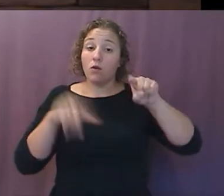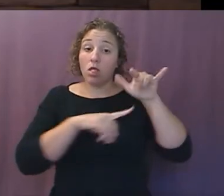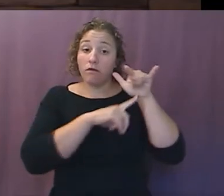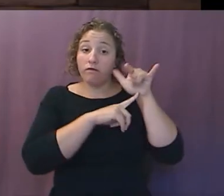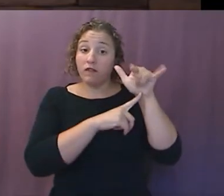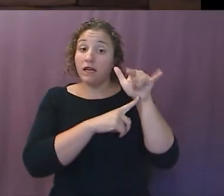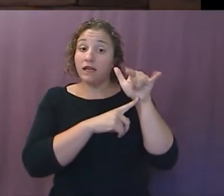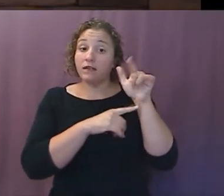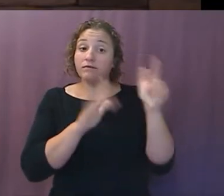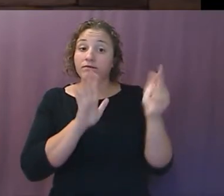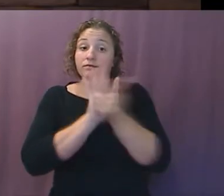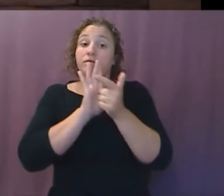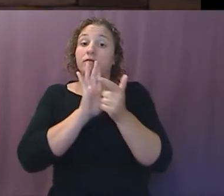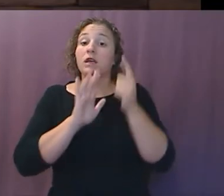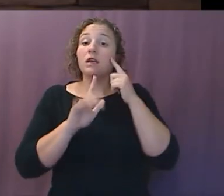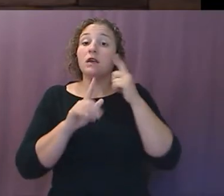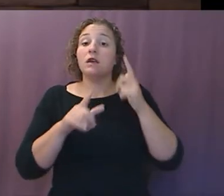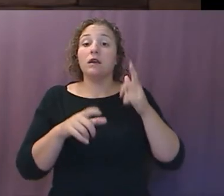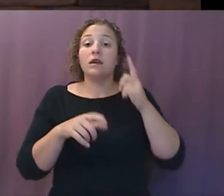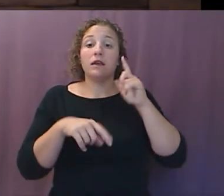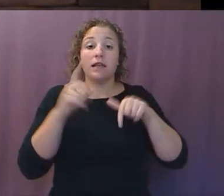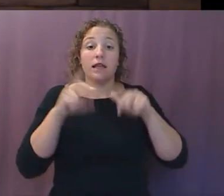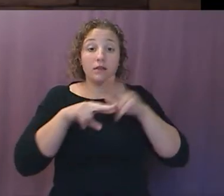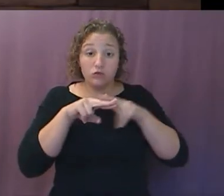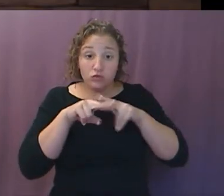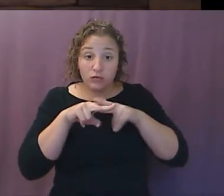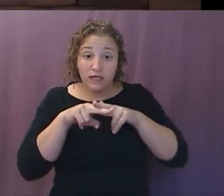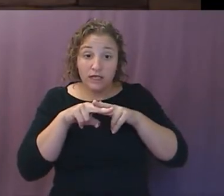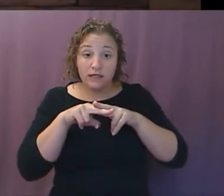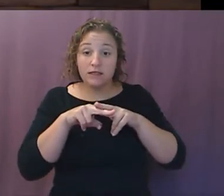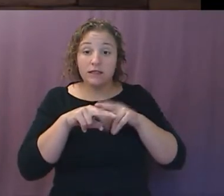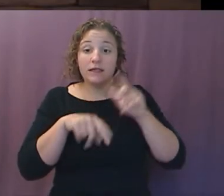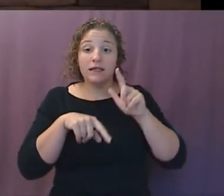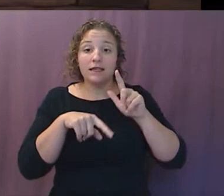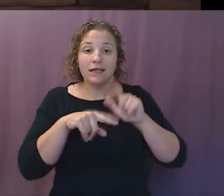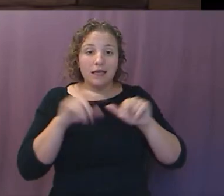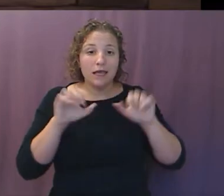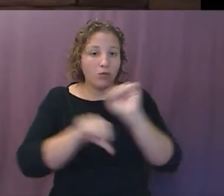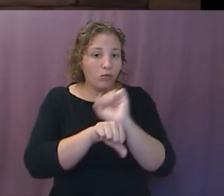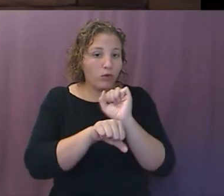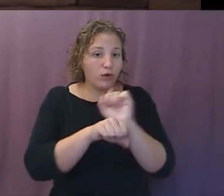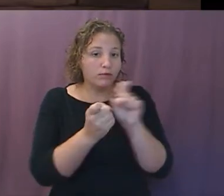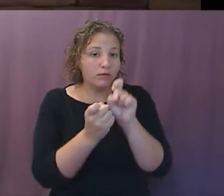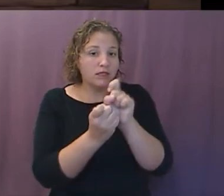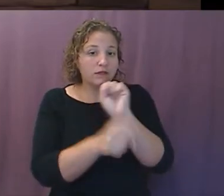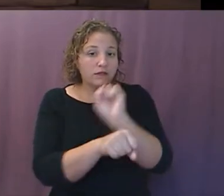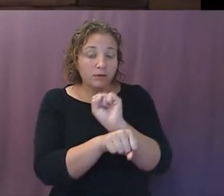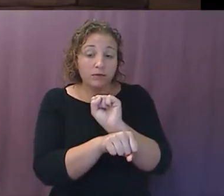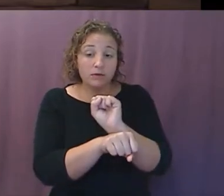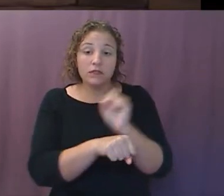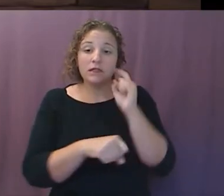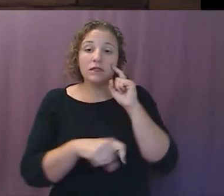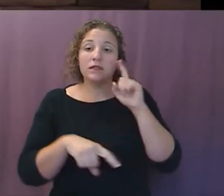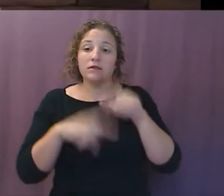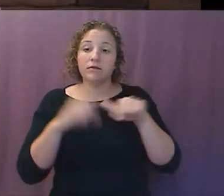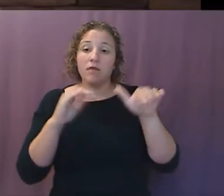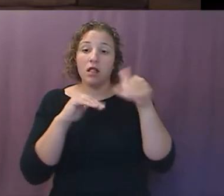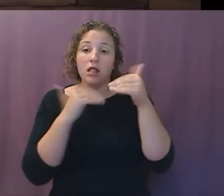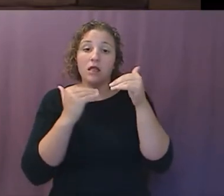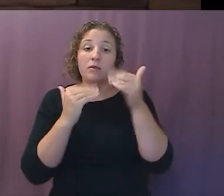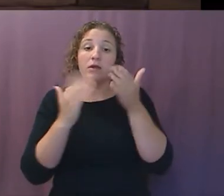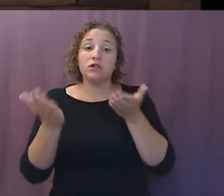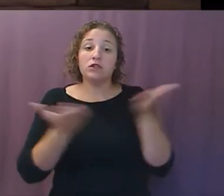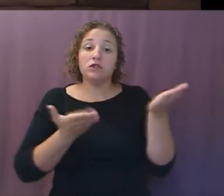and trains. You can actually be ineligible for certain jobs. You can actually be restricted accesses to public services.